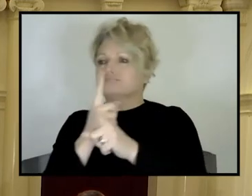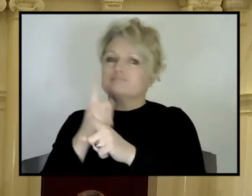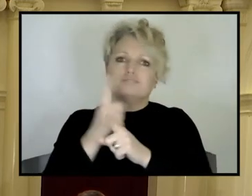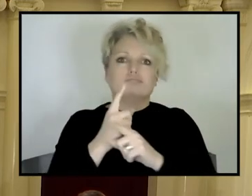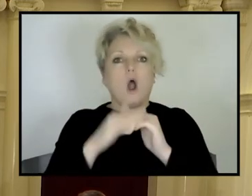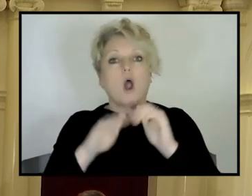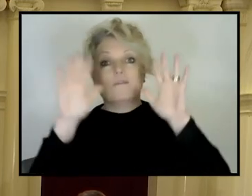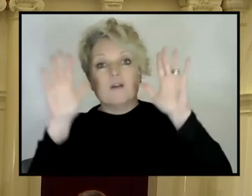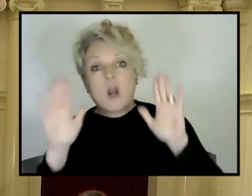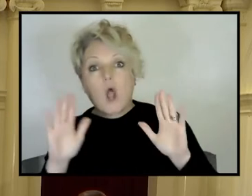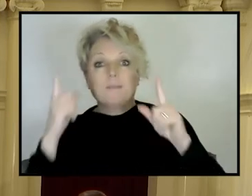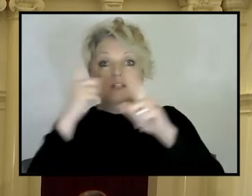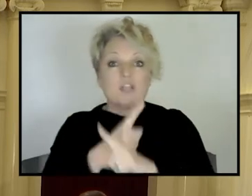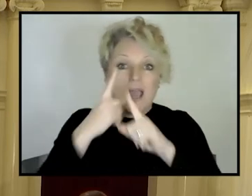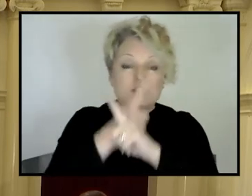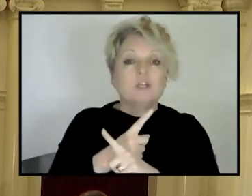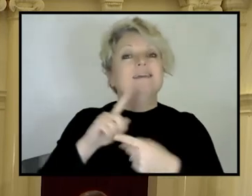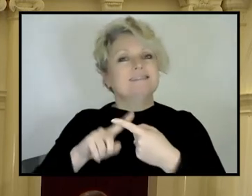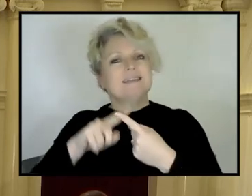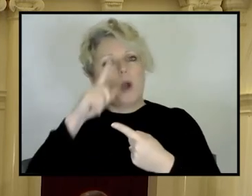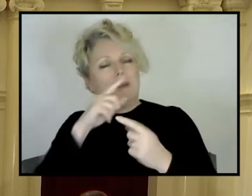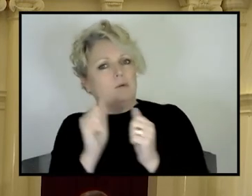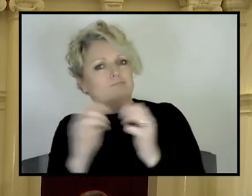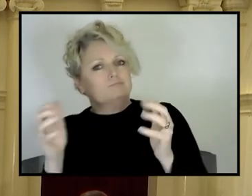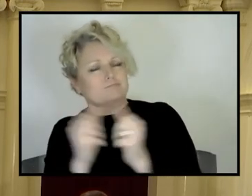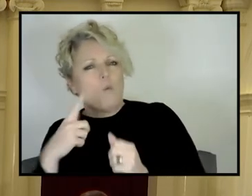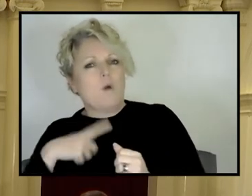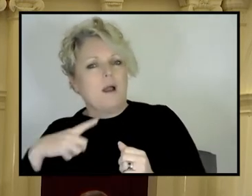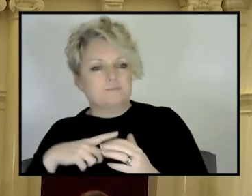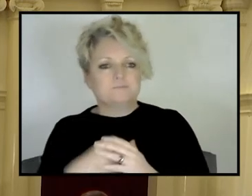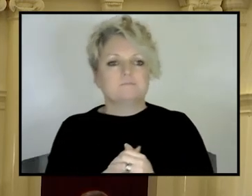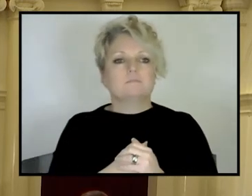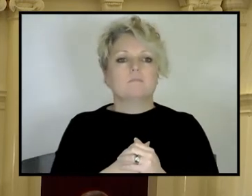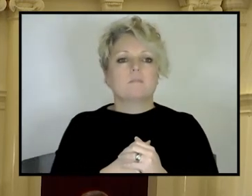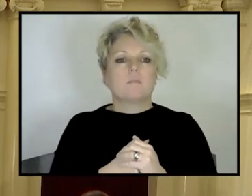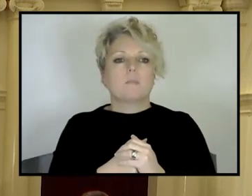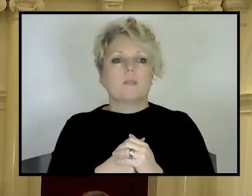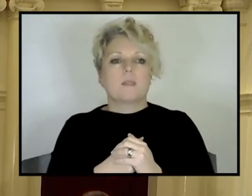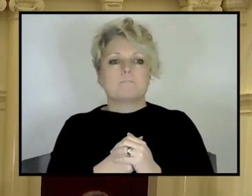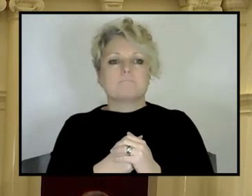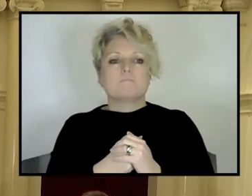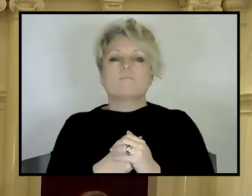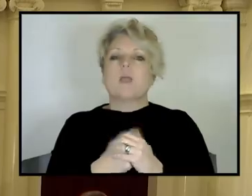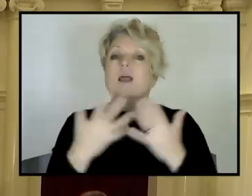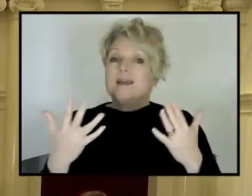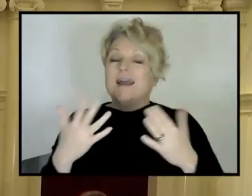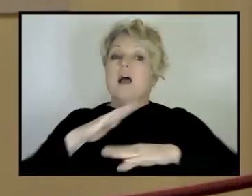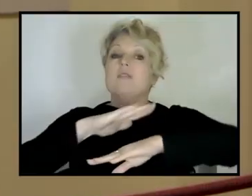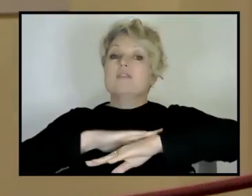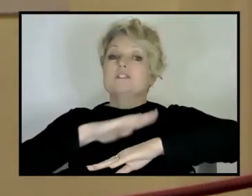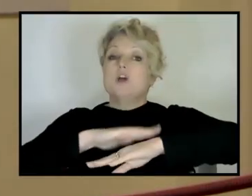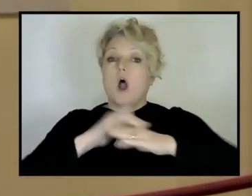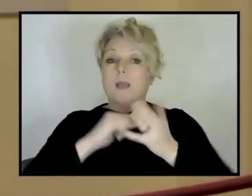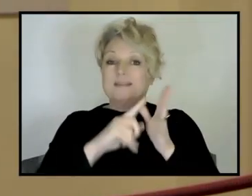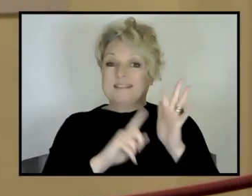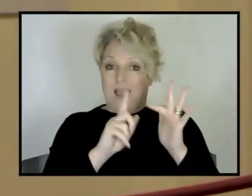uh, quite a bit of resistance out there. I, I think it's, the time scale is somewhat similar. I mean, it took 50